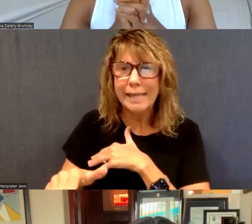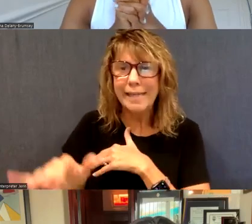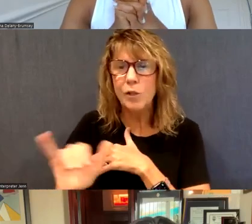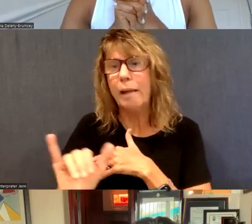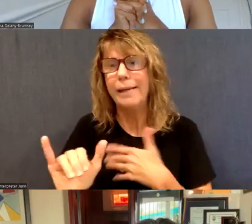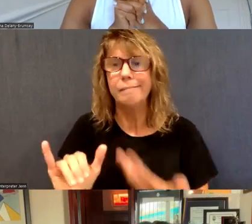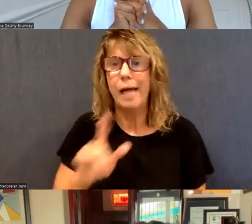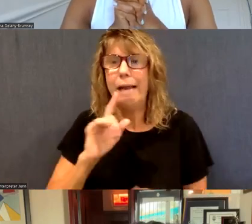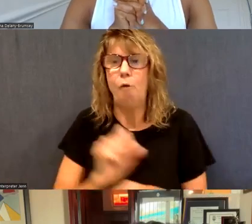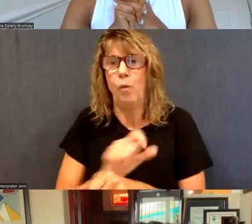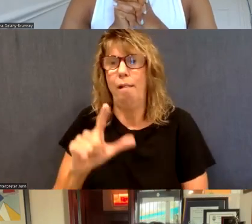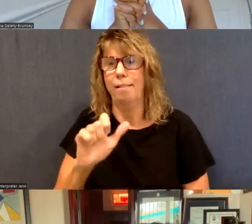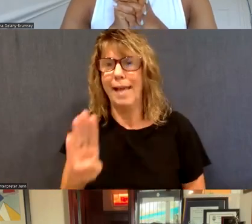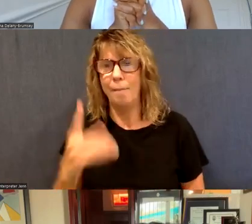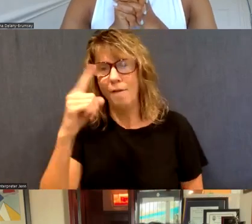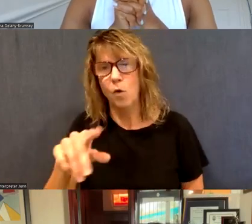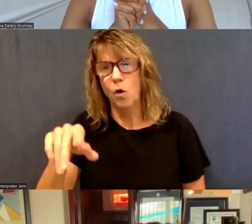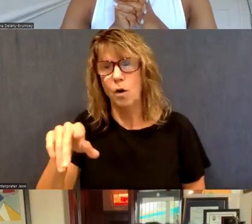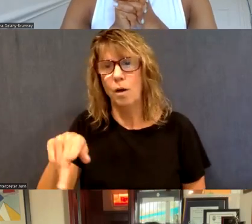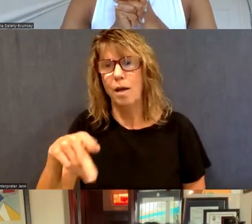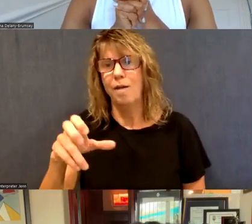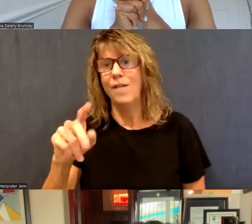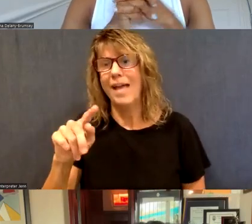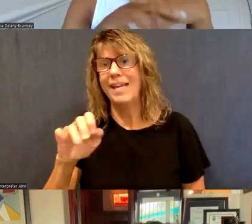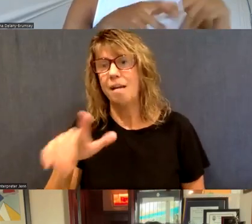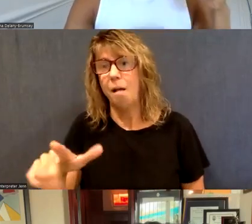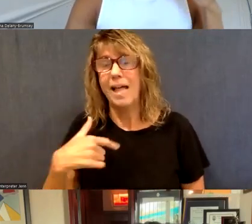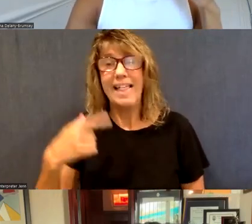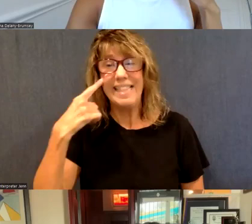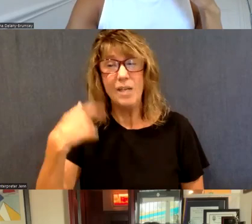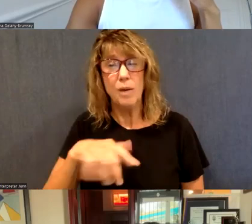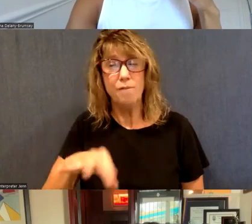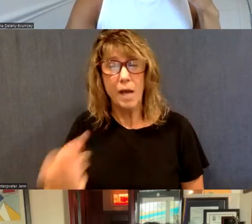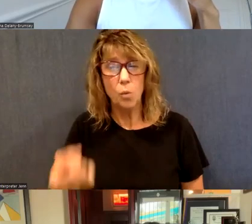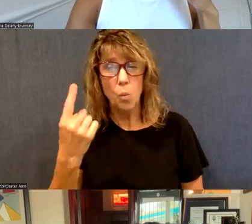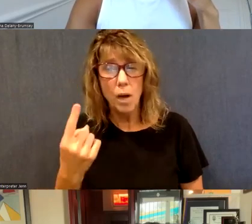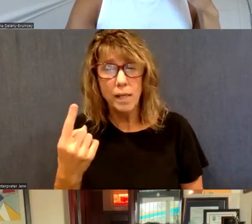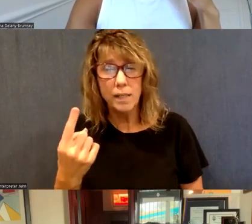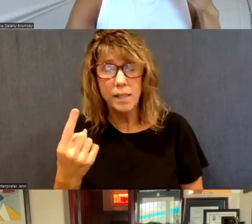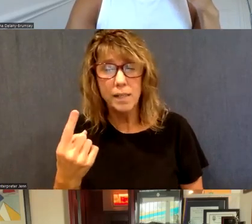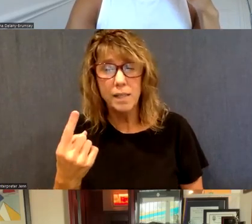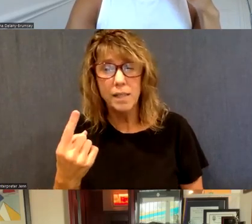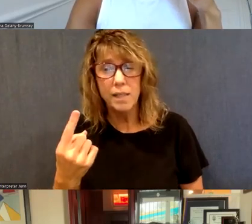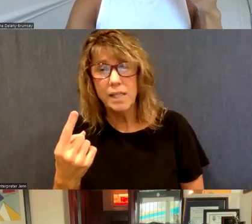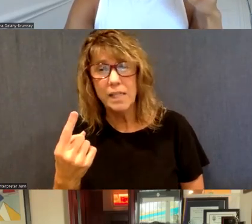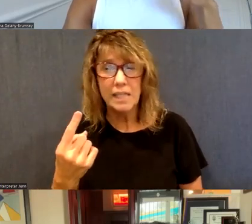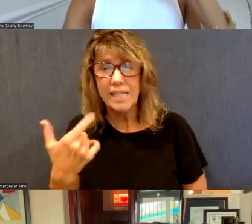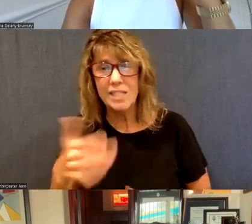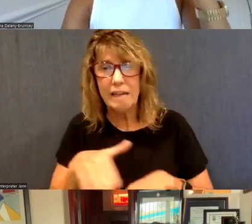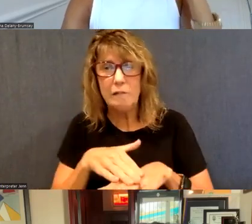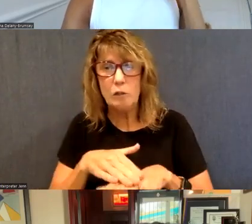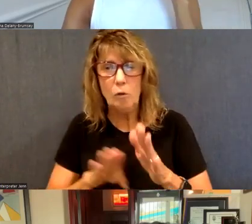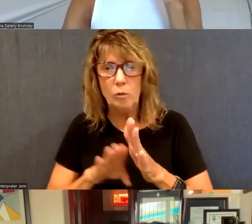you know, like a, like a real lab for fentanyl. Um, I think we may have found one, you know, those have been sort of slow to get developed,